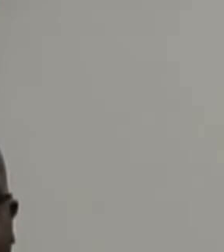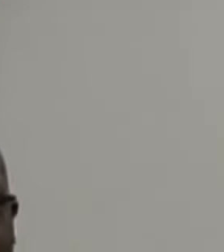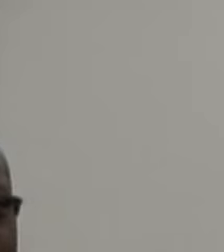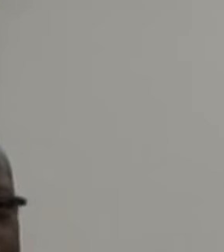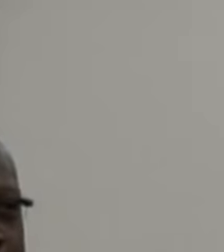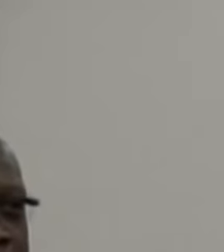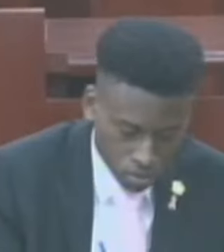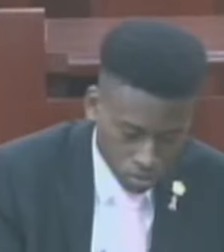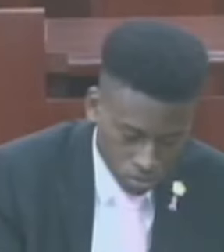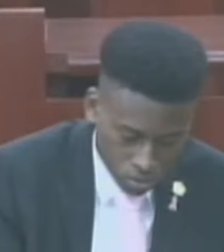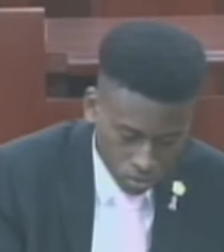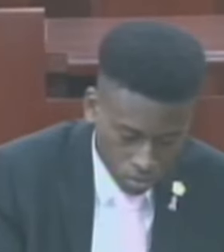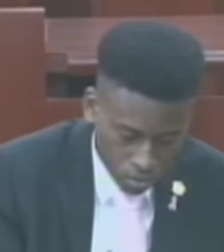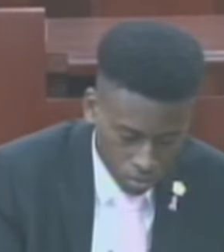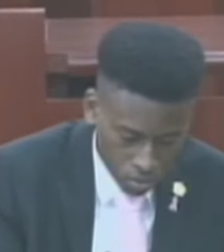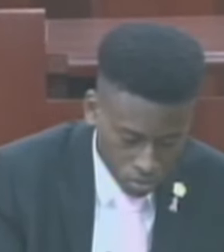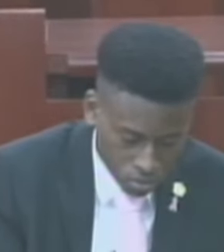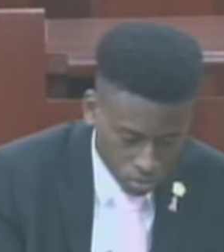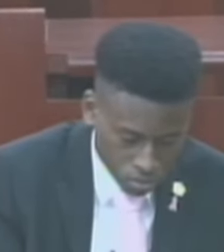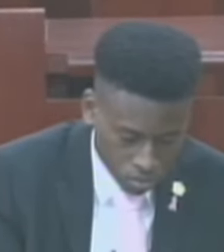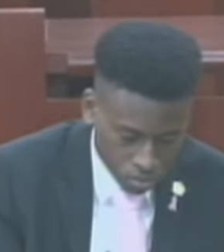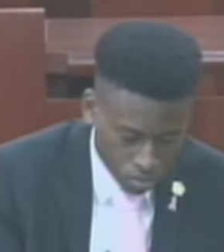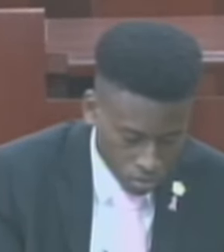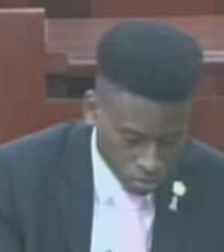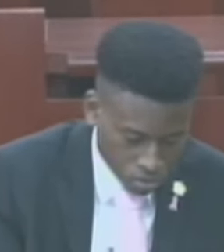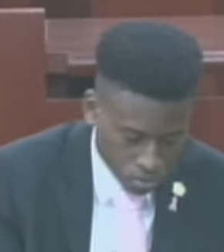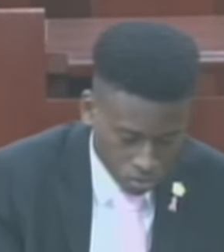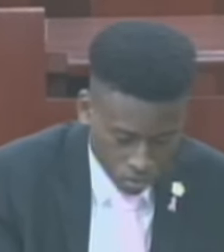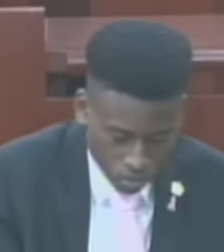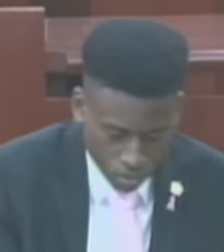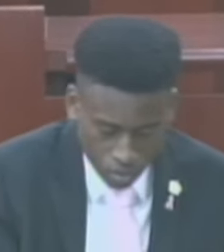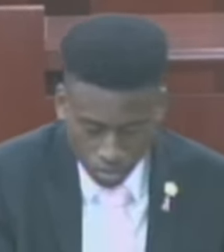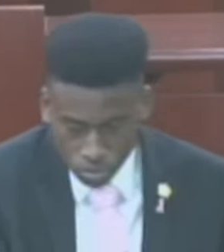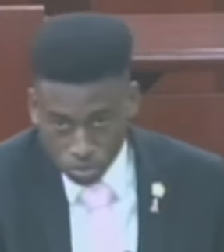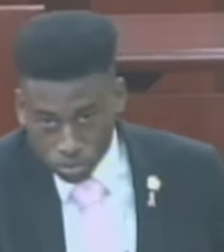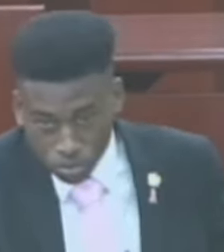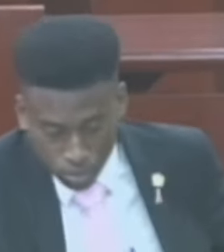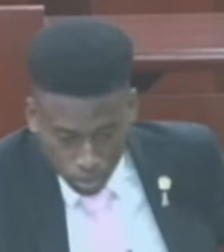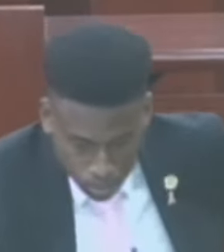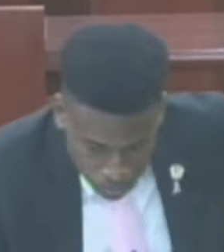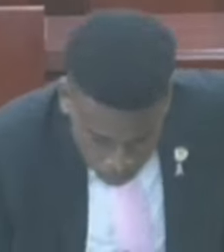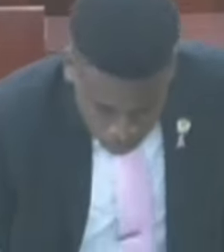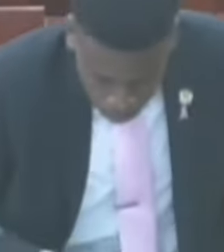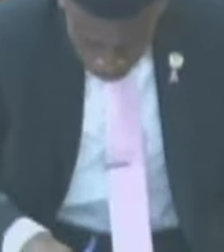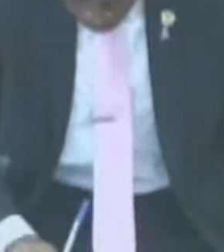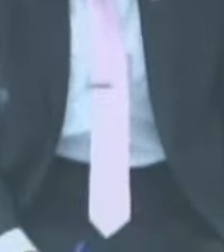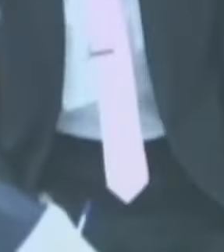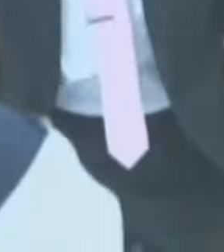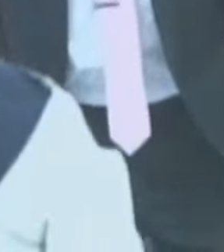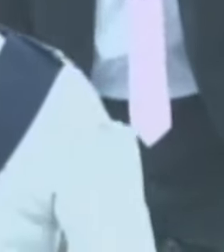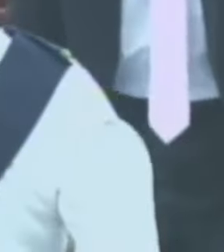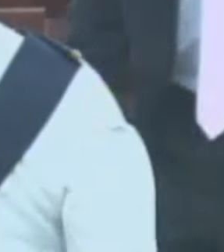in favor aye those against the ayes have it house stands adjourned signed aye